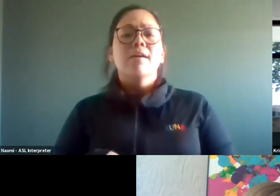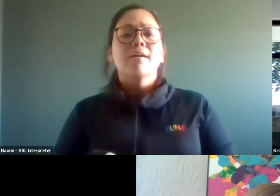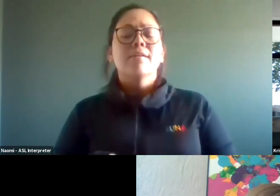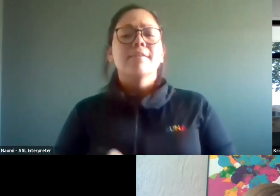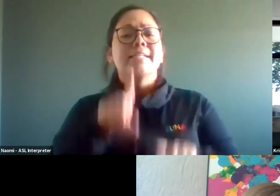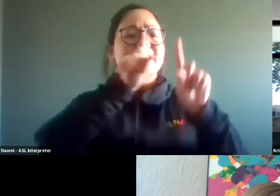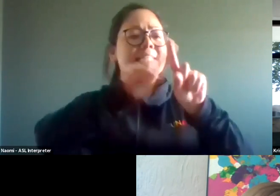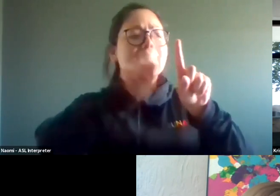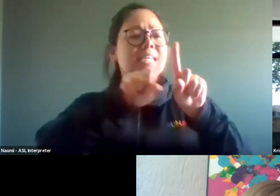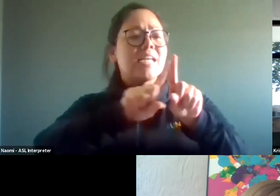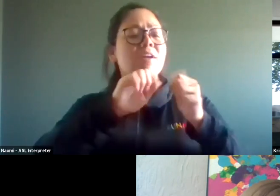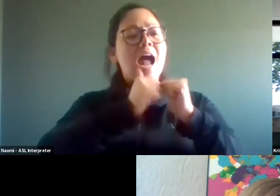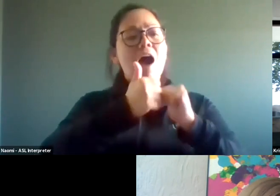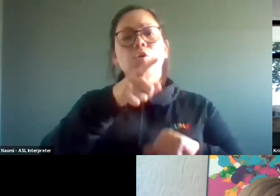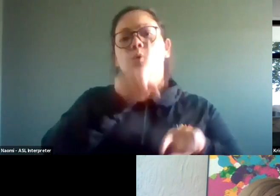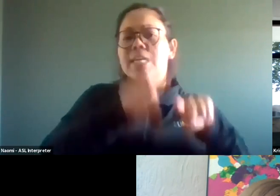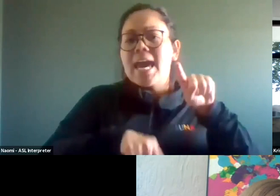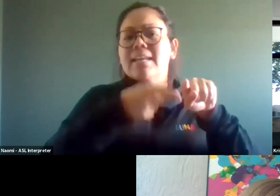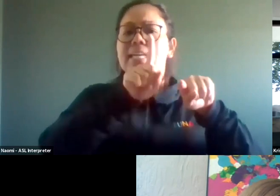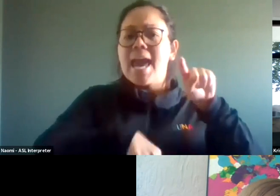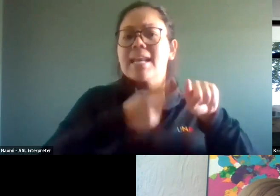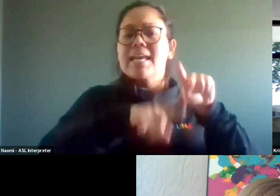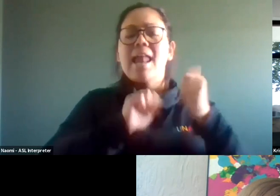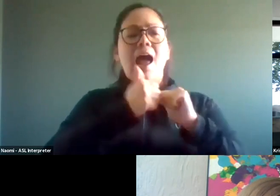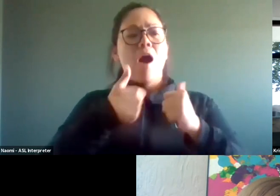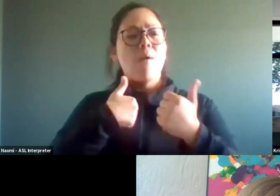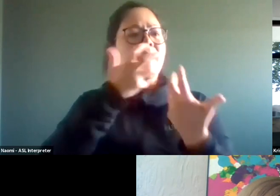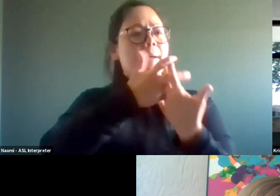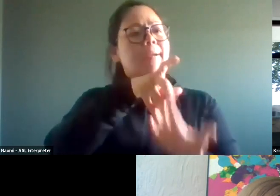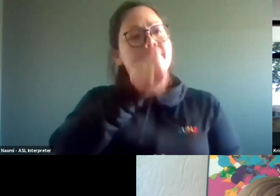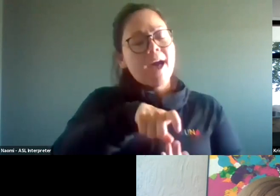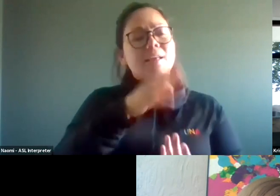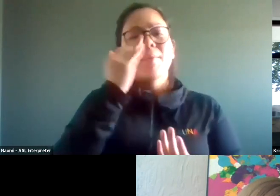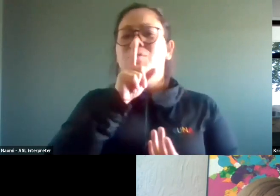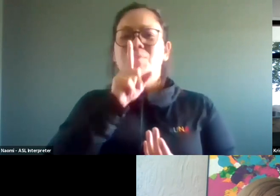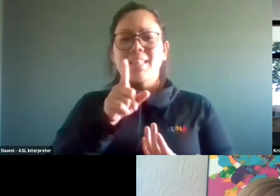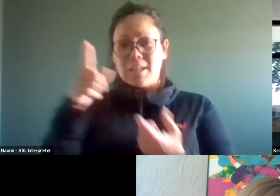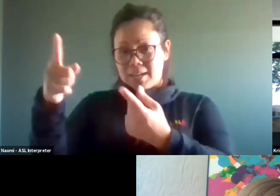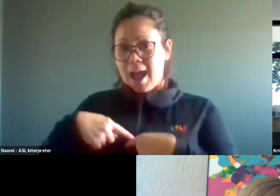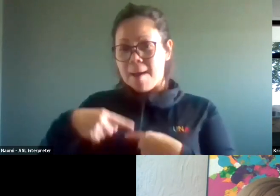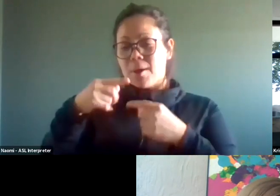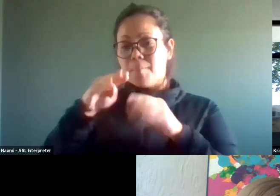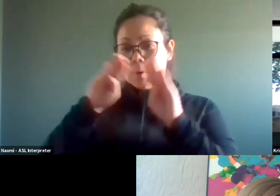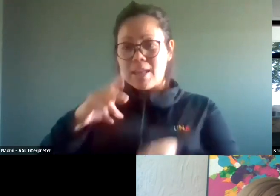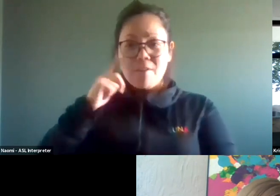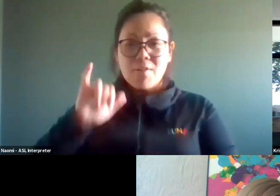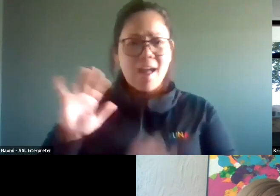all the different ways that you can't hear and we accommodate because that's not part, that's not whether we come in the museum. Deaf people want to see the same things